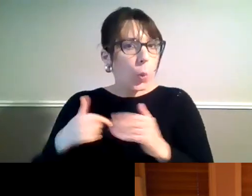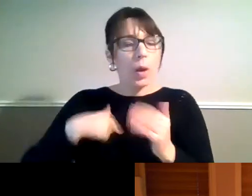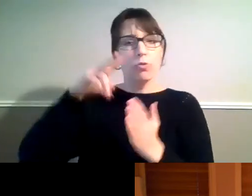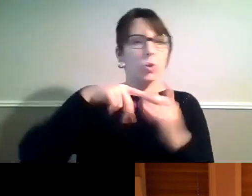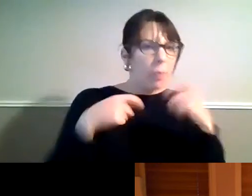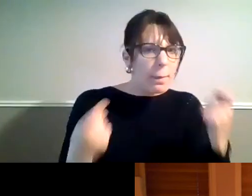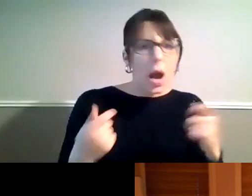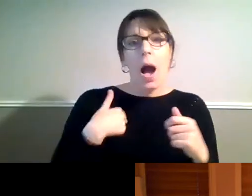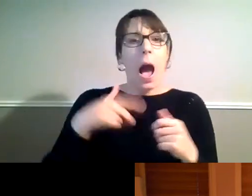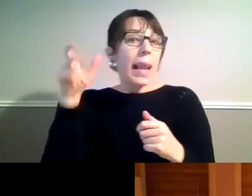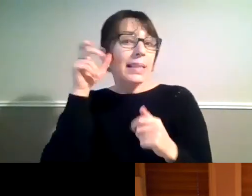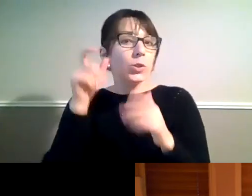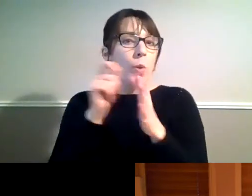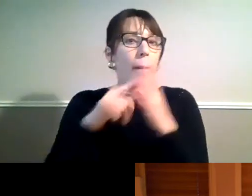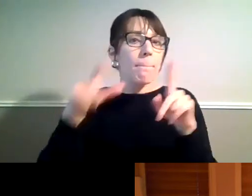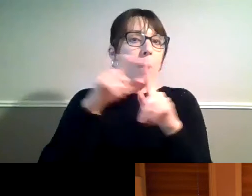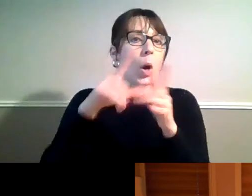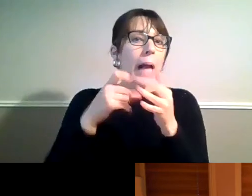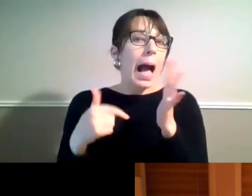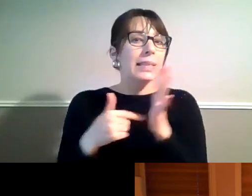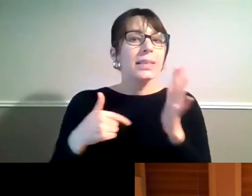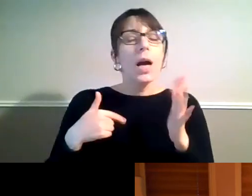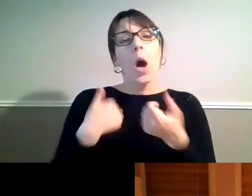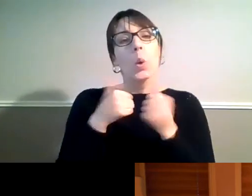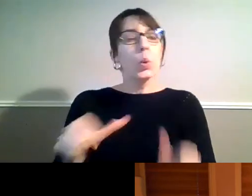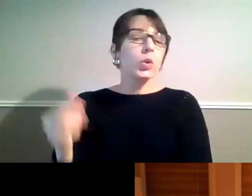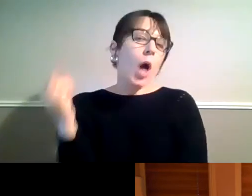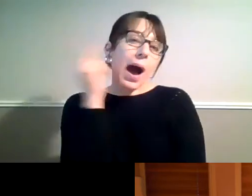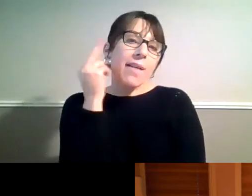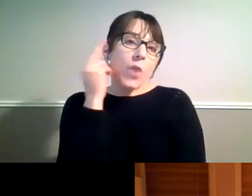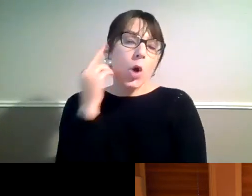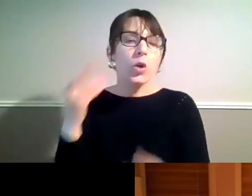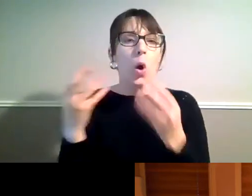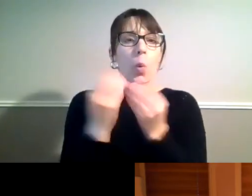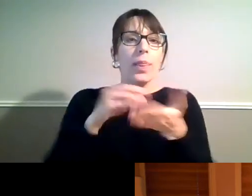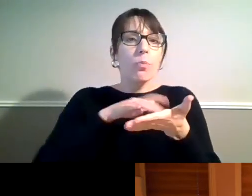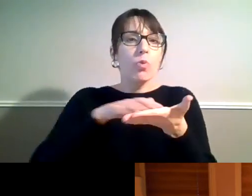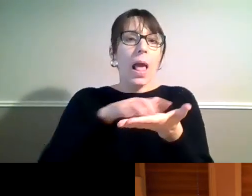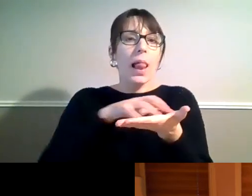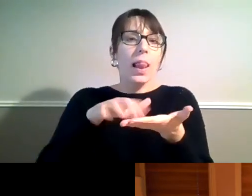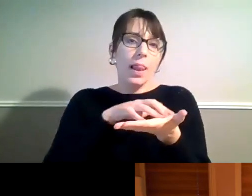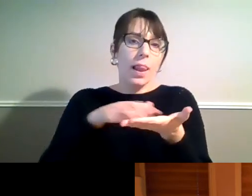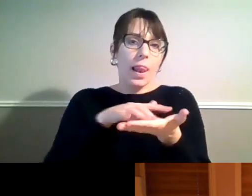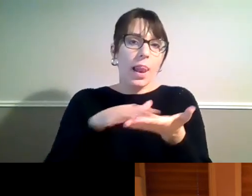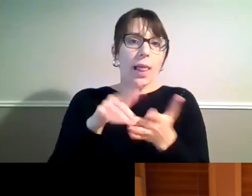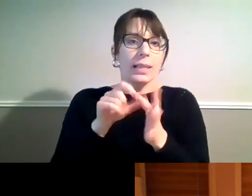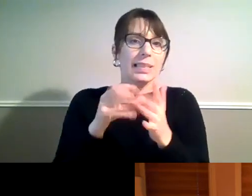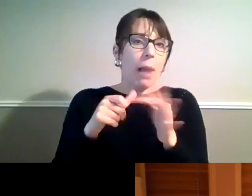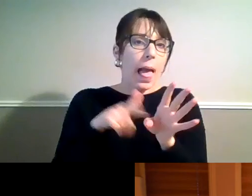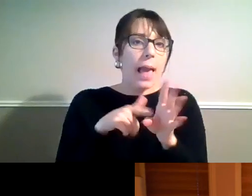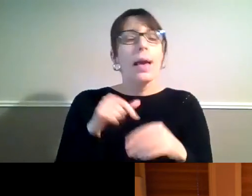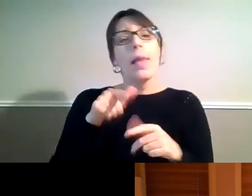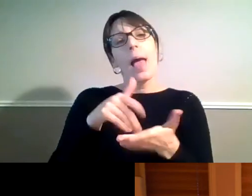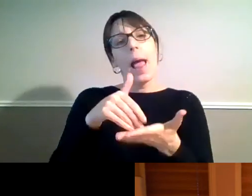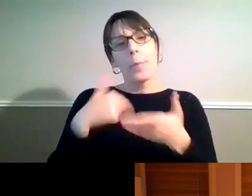I listen to podcasts. And I have an iPhone with a braille display. And this enables me to